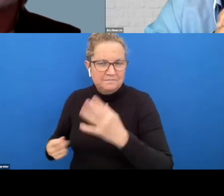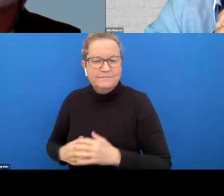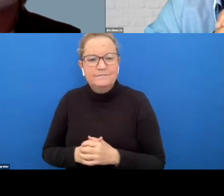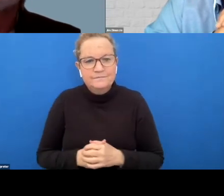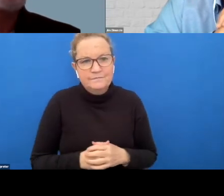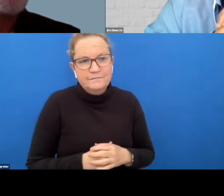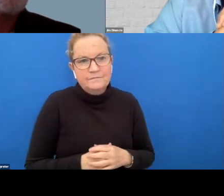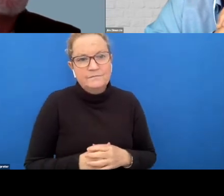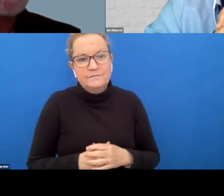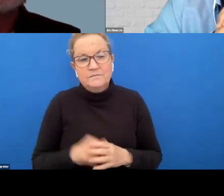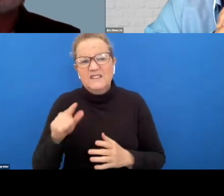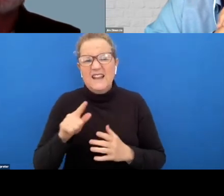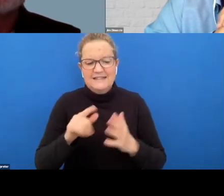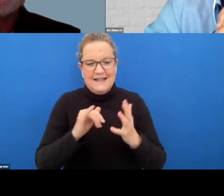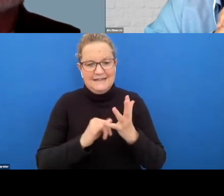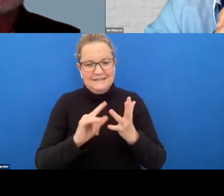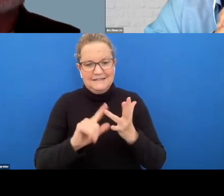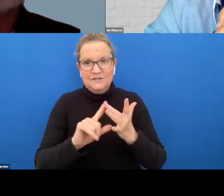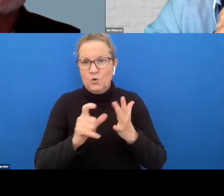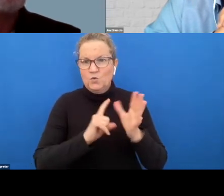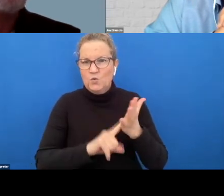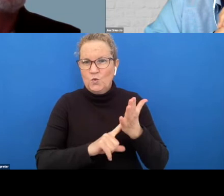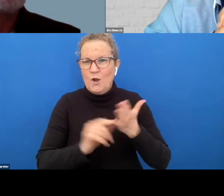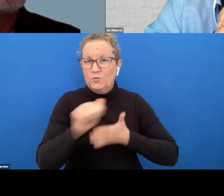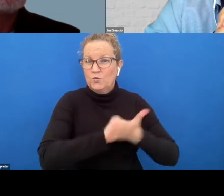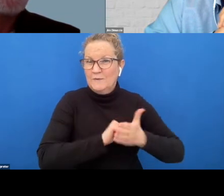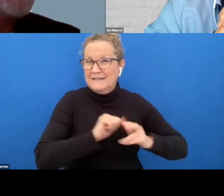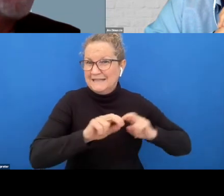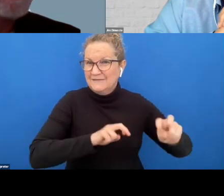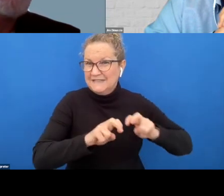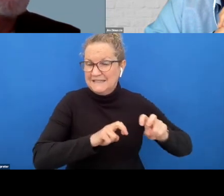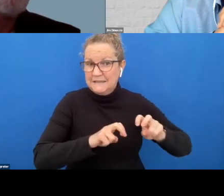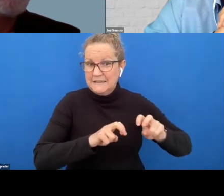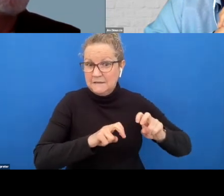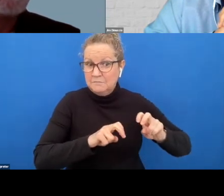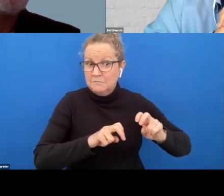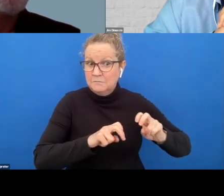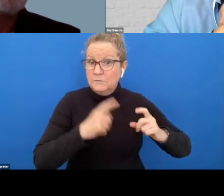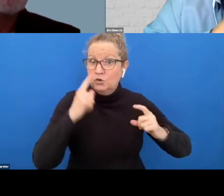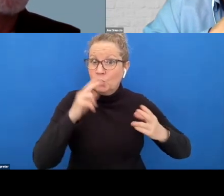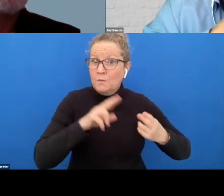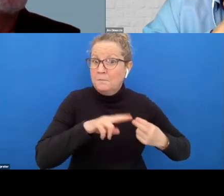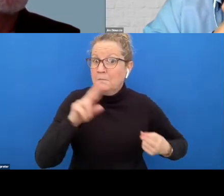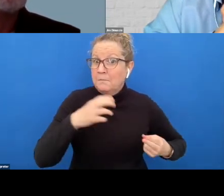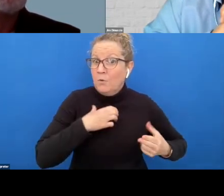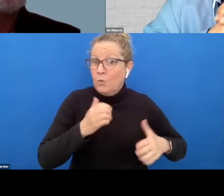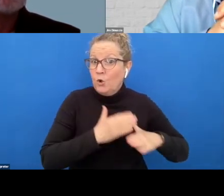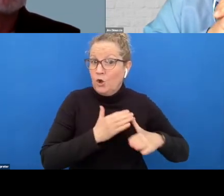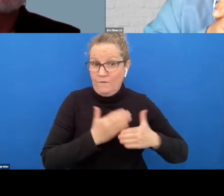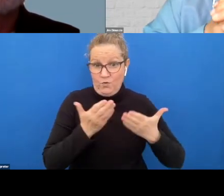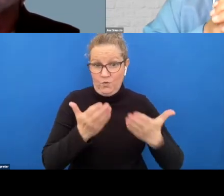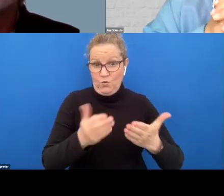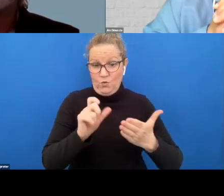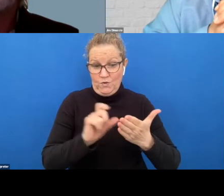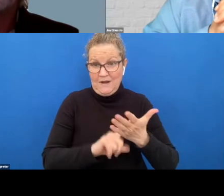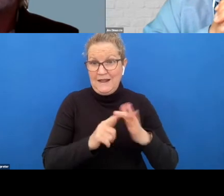that social procurement activity has that led to an increase in in work for clean force um and so would you